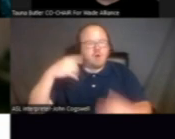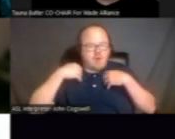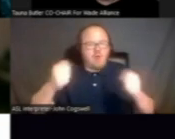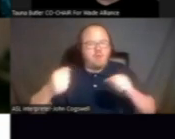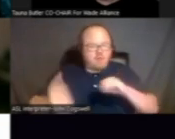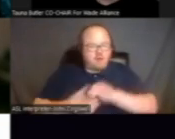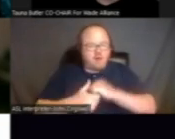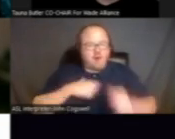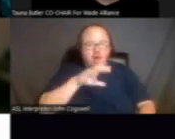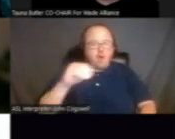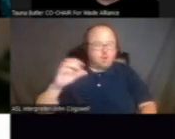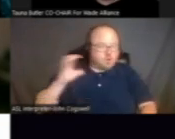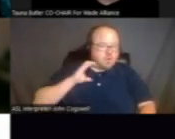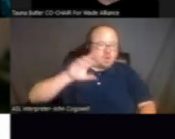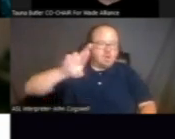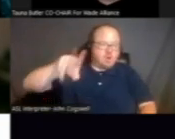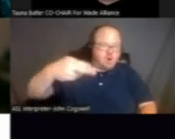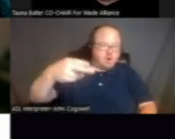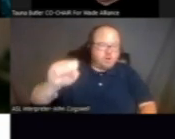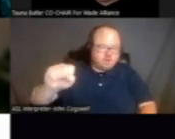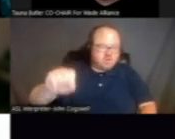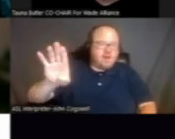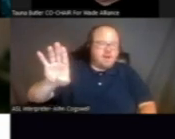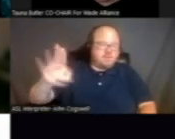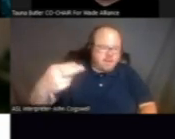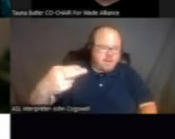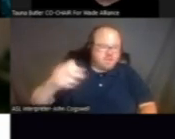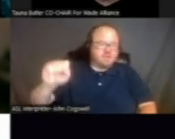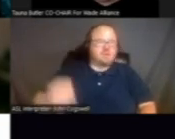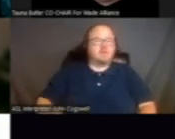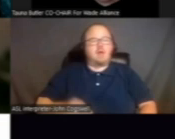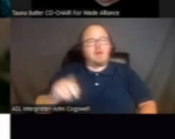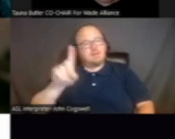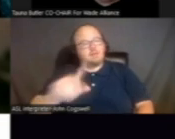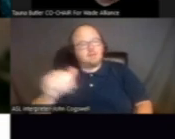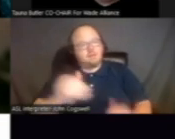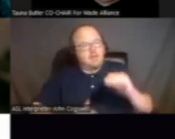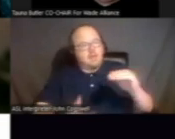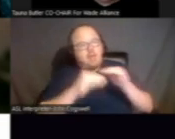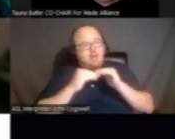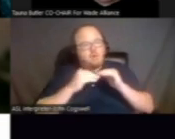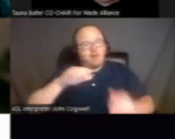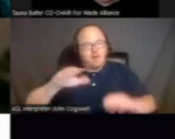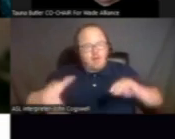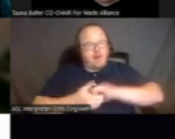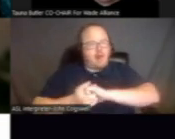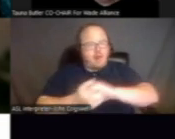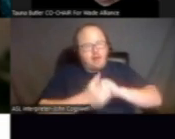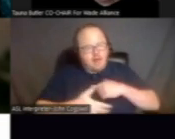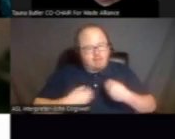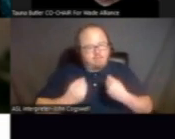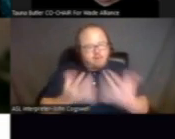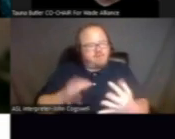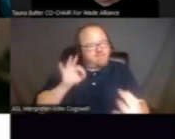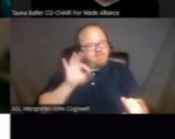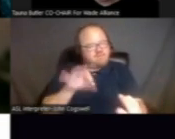RUHSBHS and Disability Equity Alliance where I give feedback and help